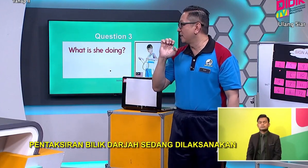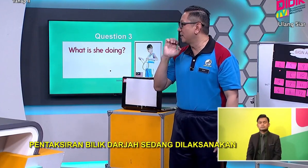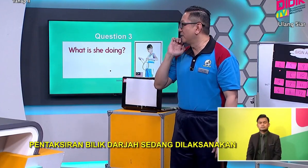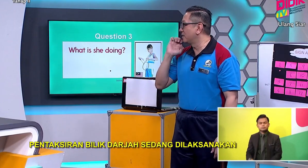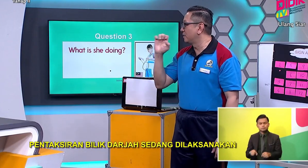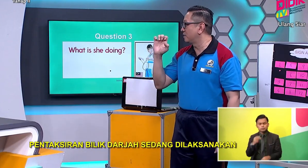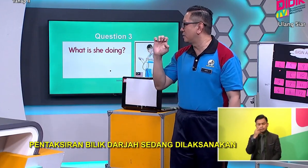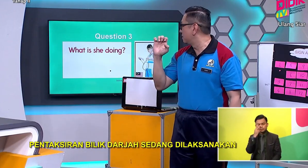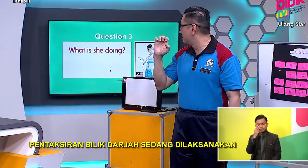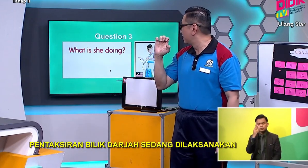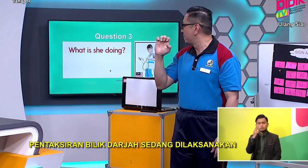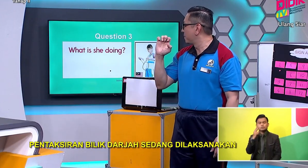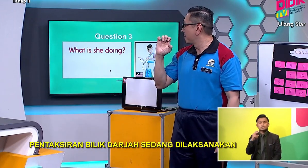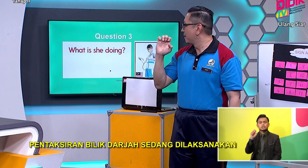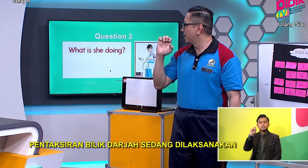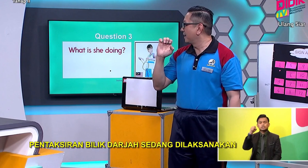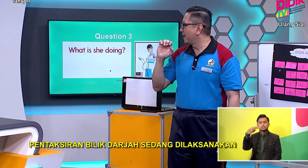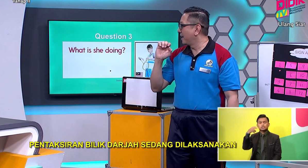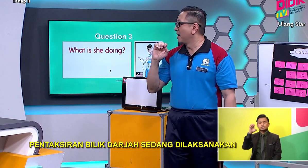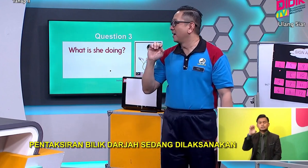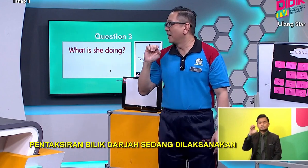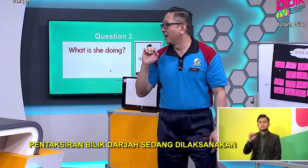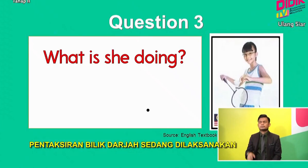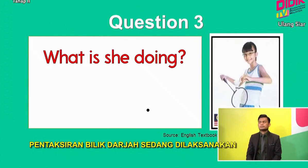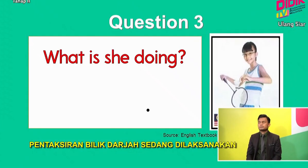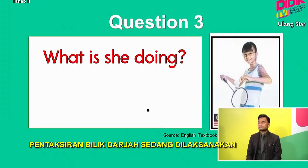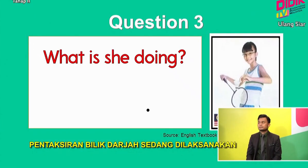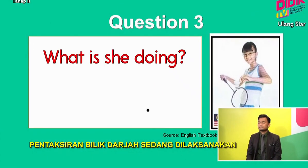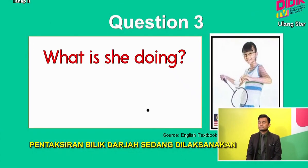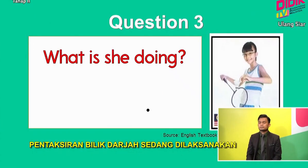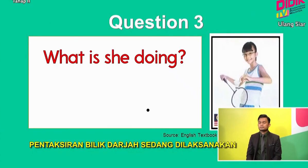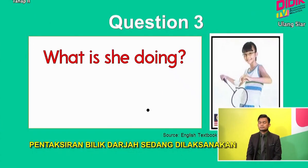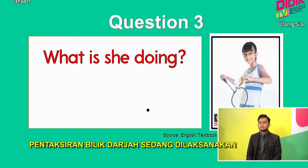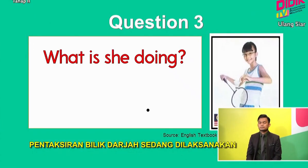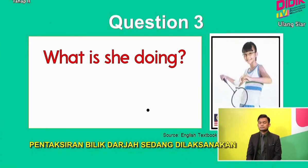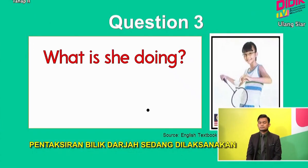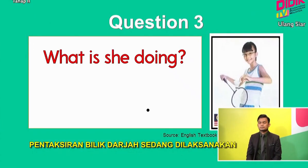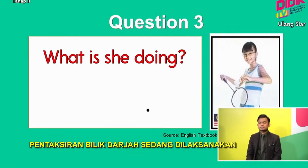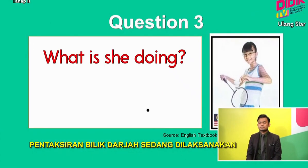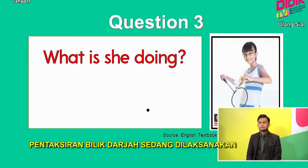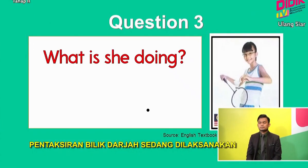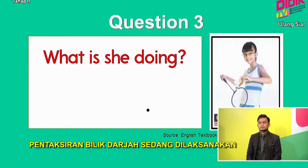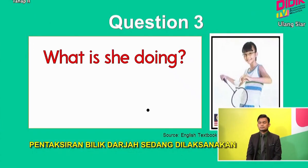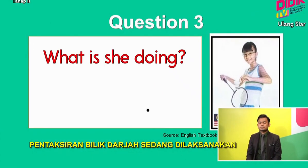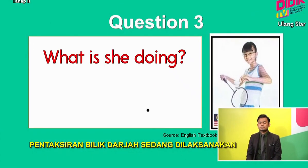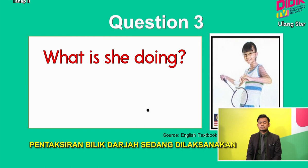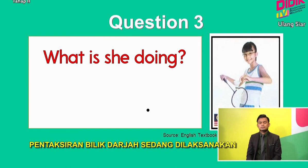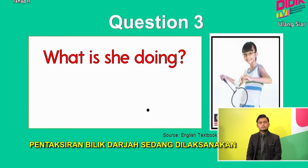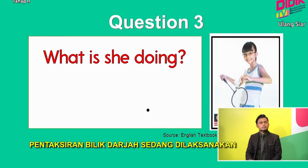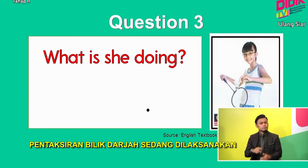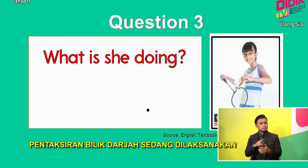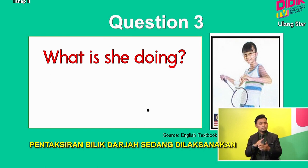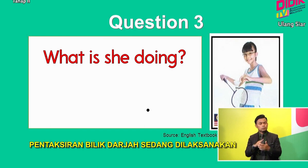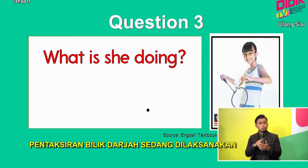The sentence using she Okay Okay Okay is she doing